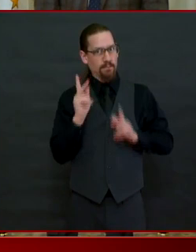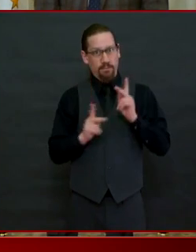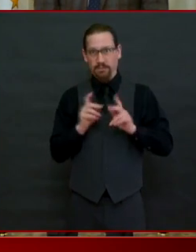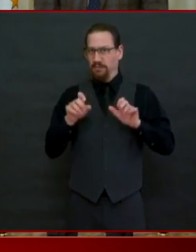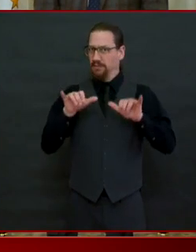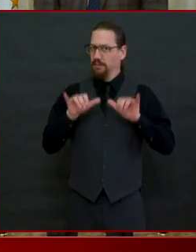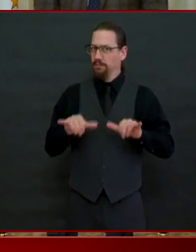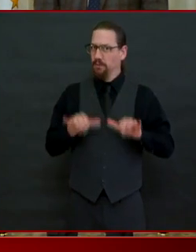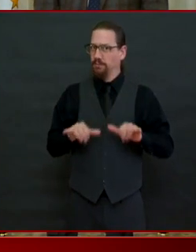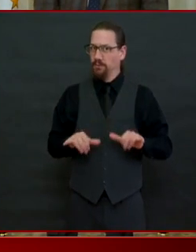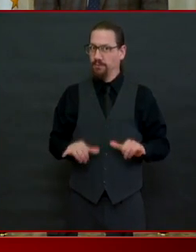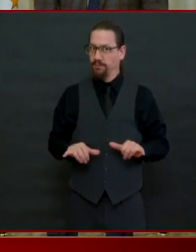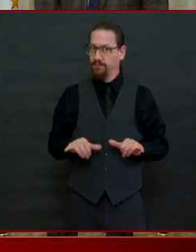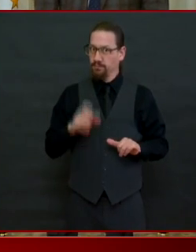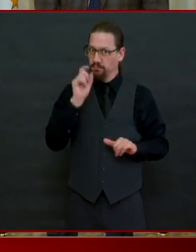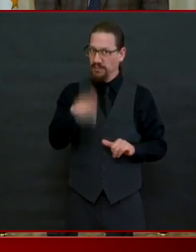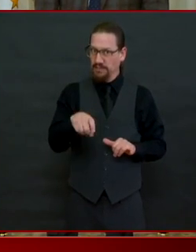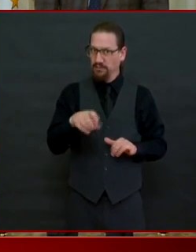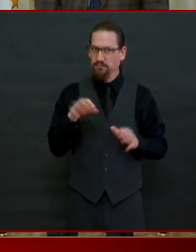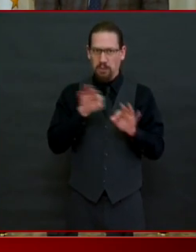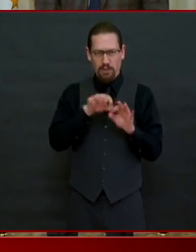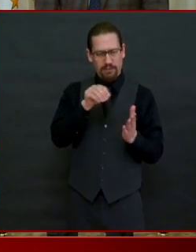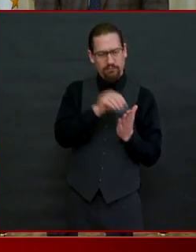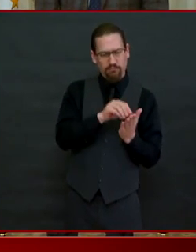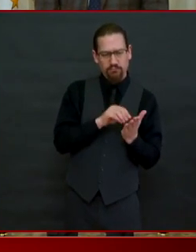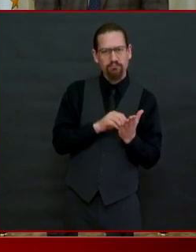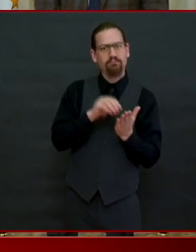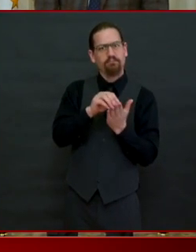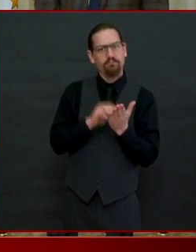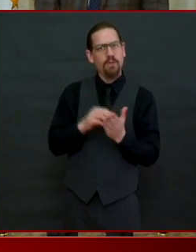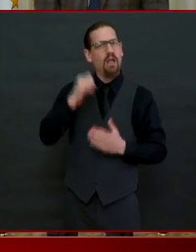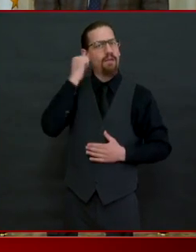to limit the spread of the disease